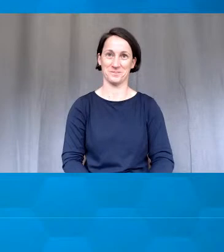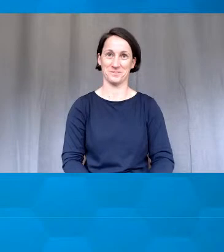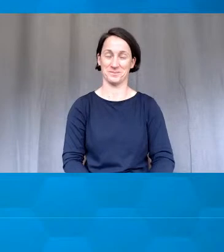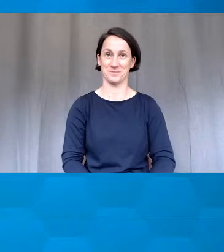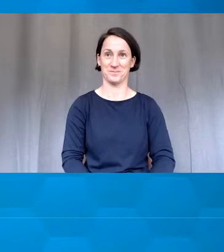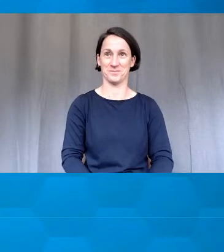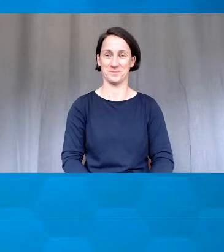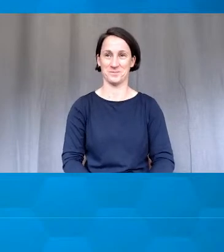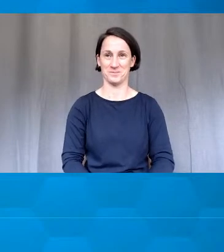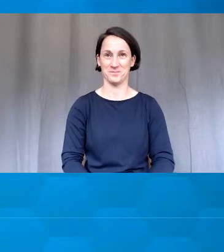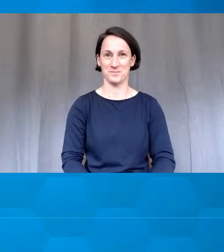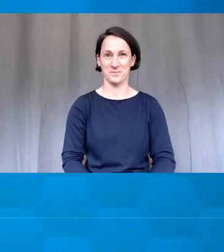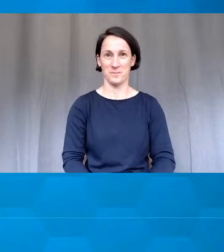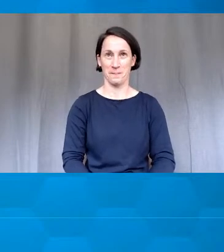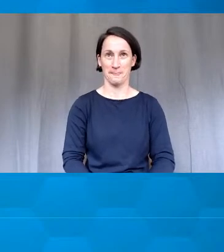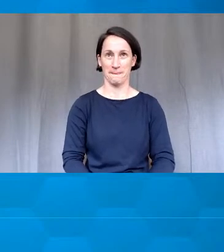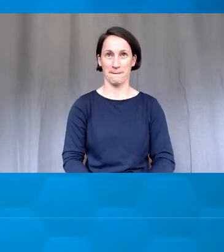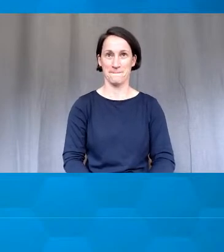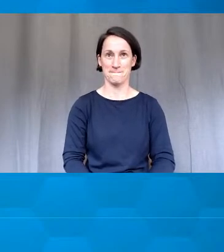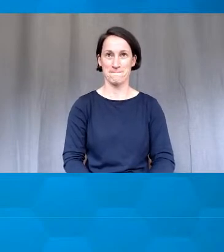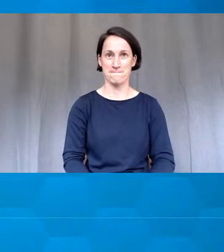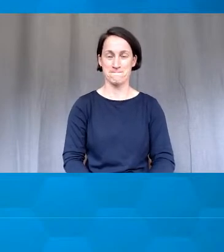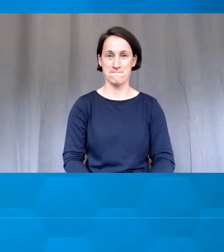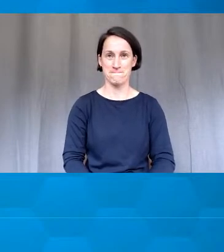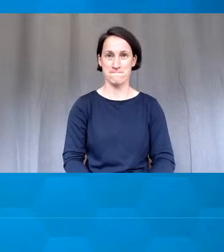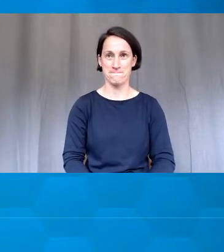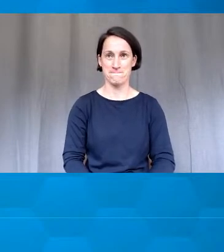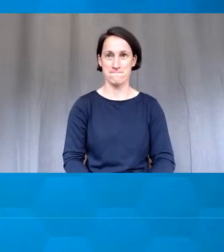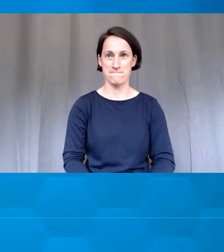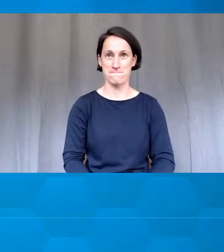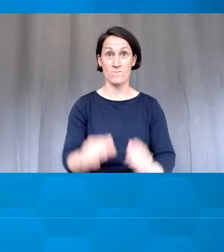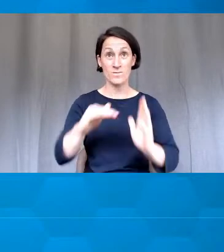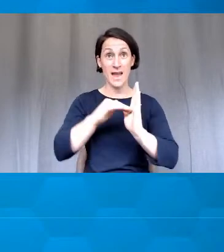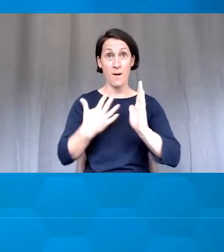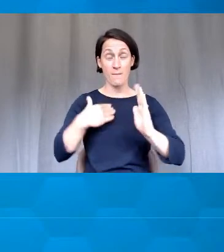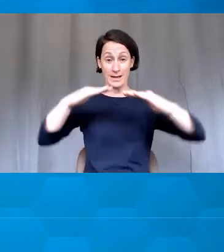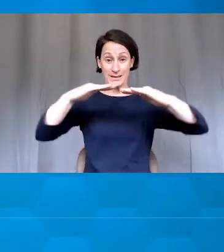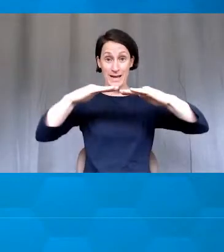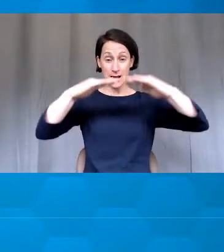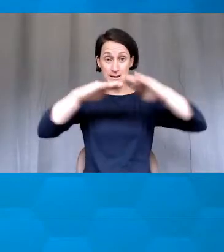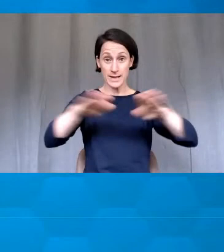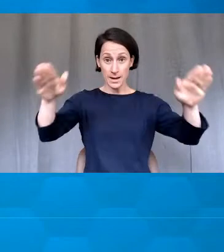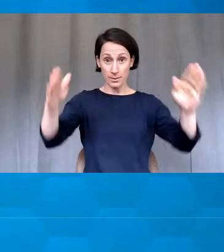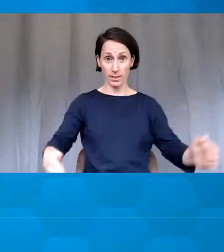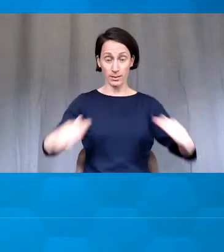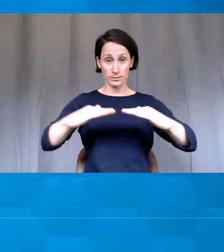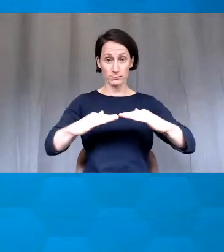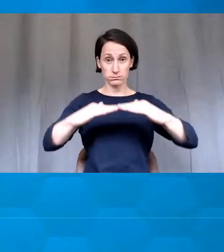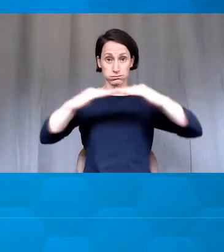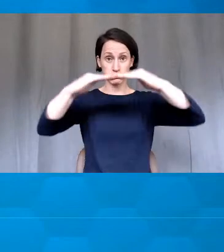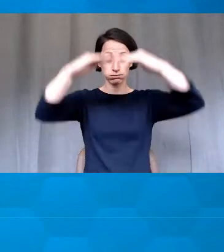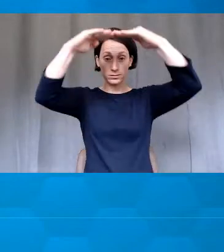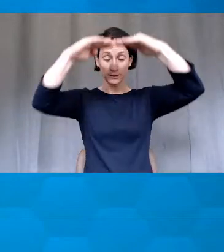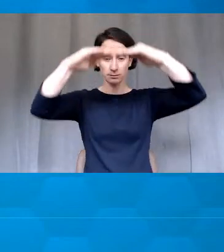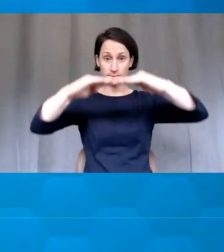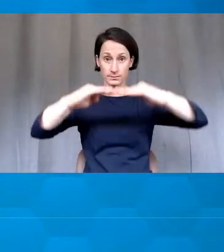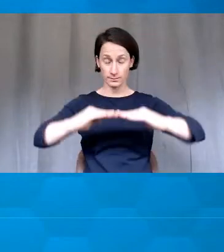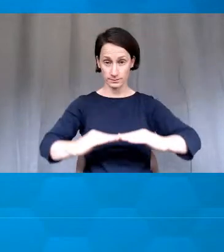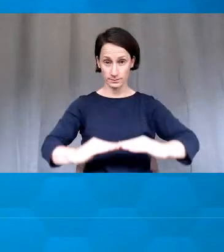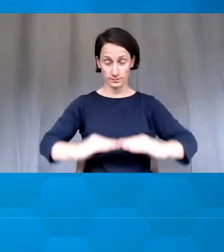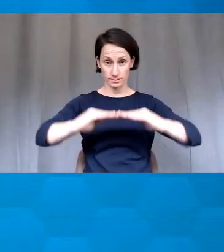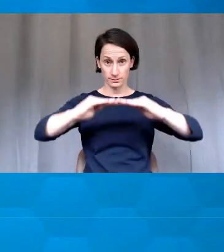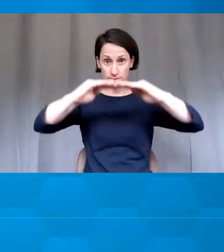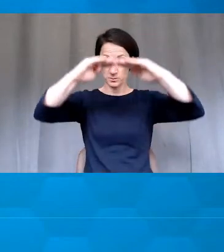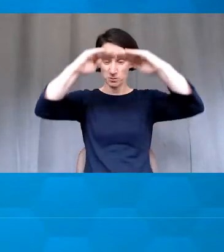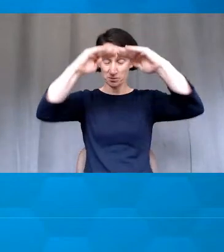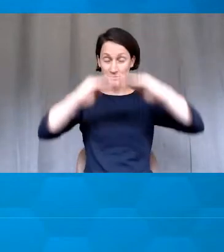I move this lectern up and down. This lectern has been